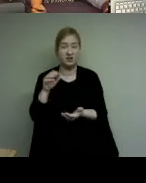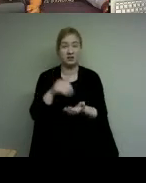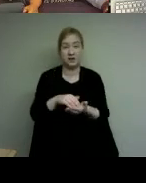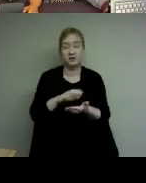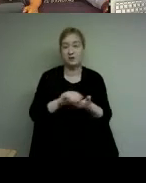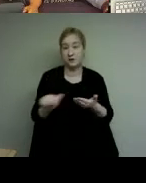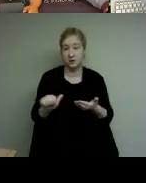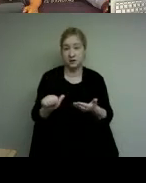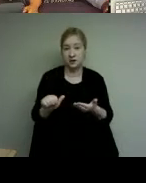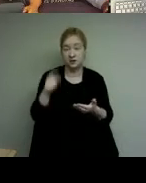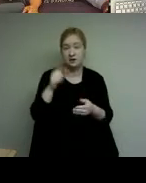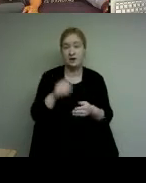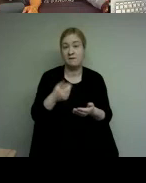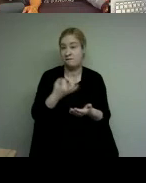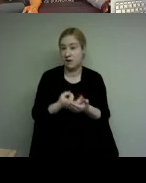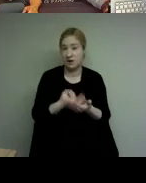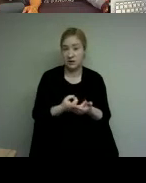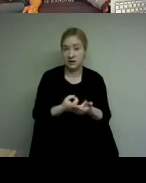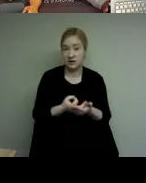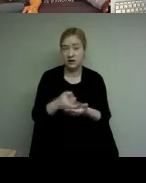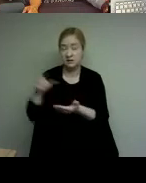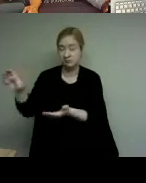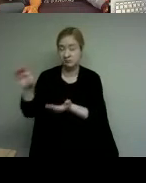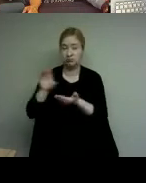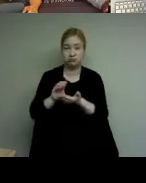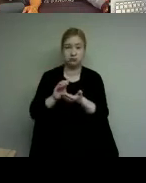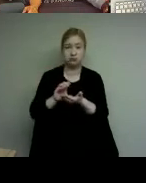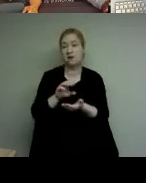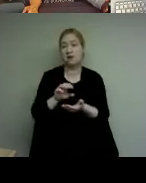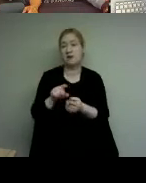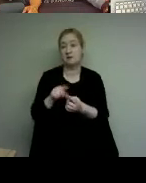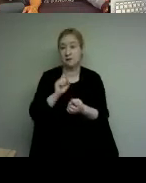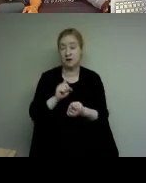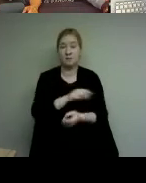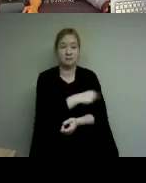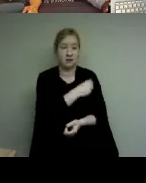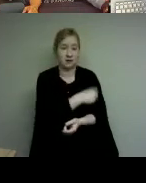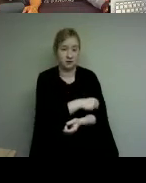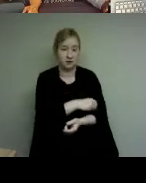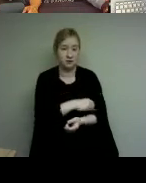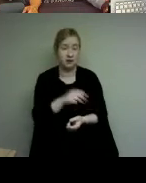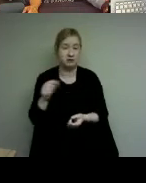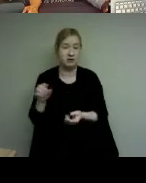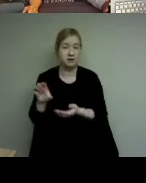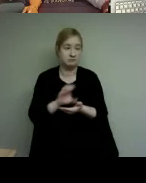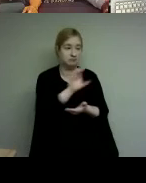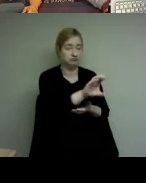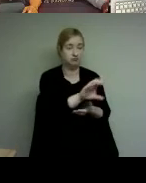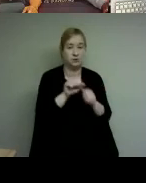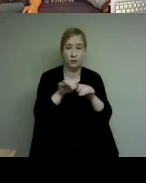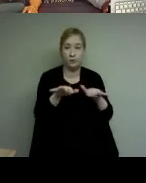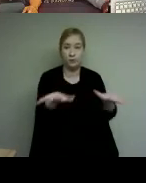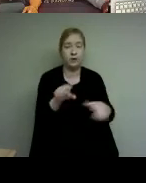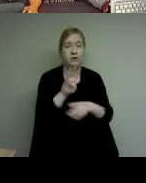funding was leveraged from from malatoma prevention contribution to 47 indigenous communities